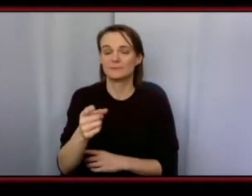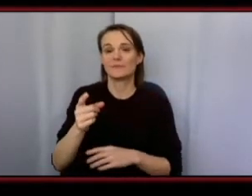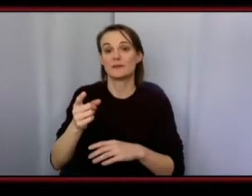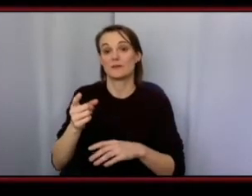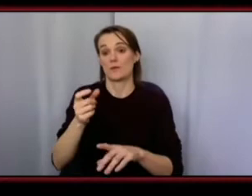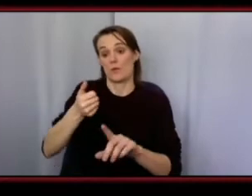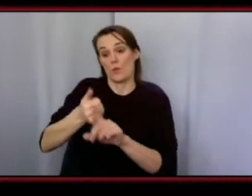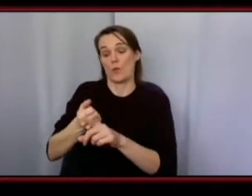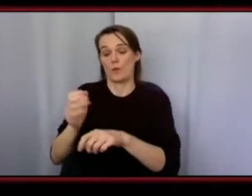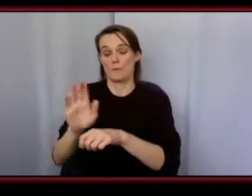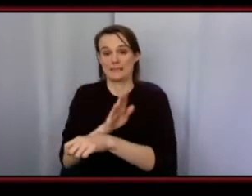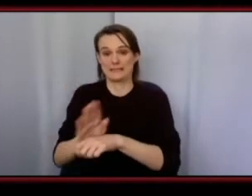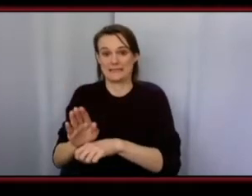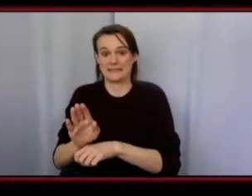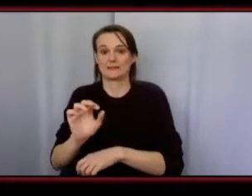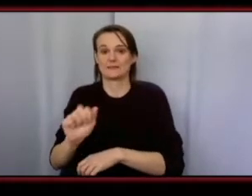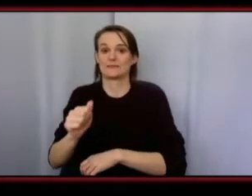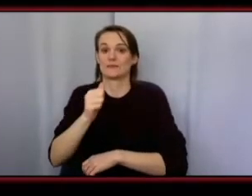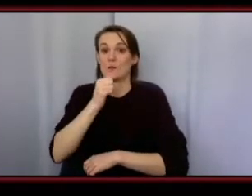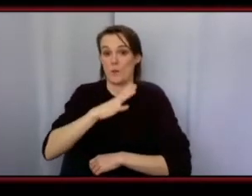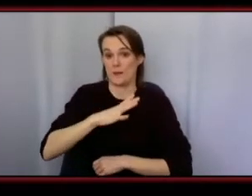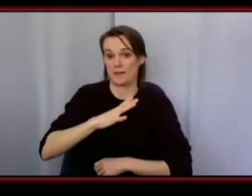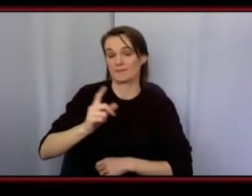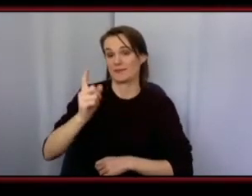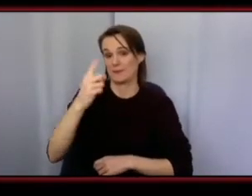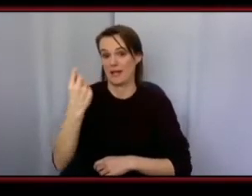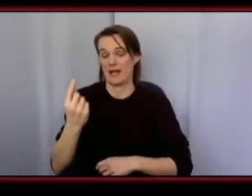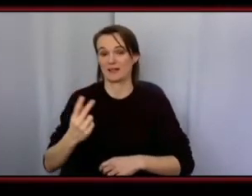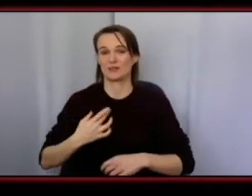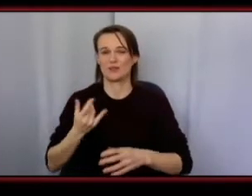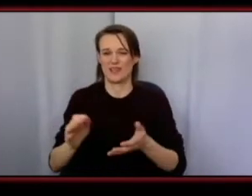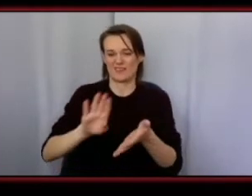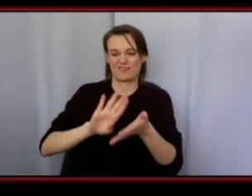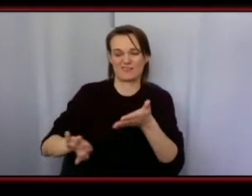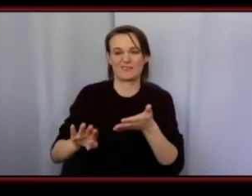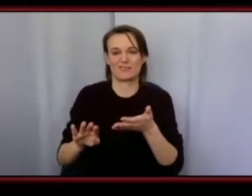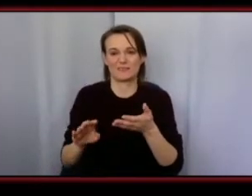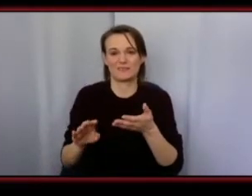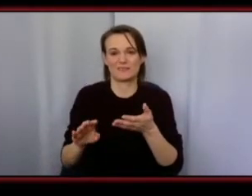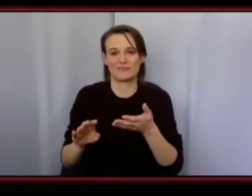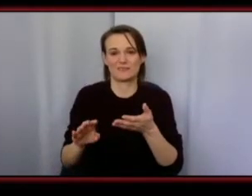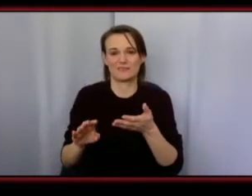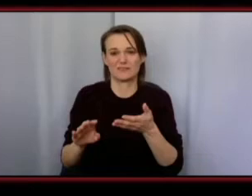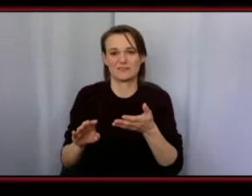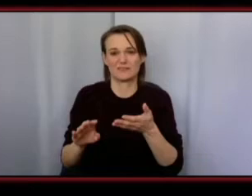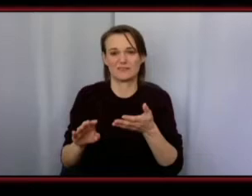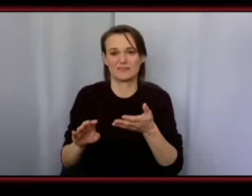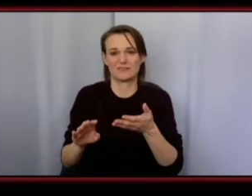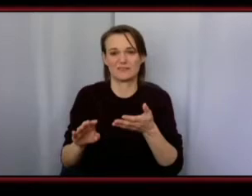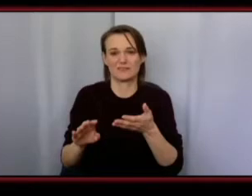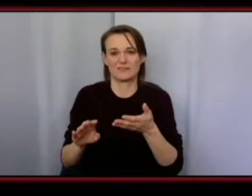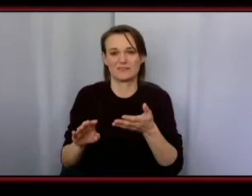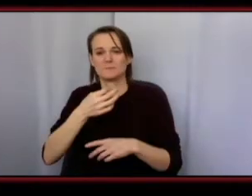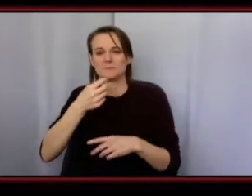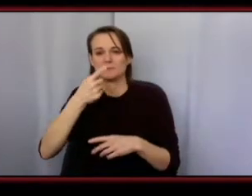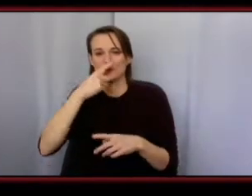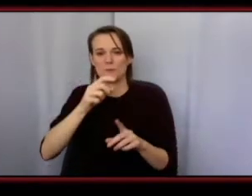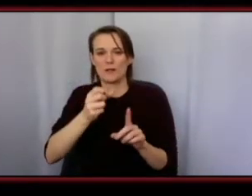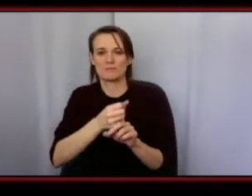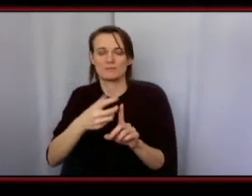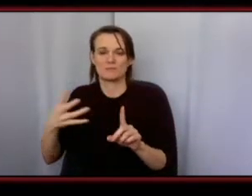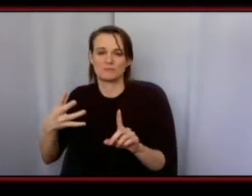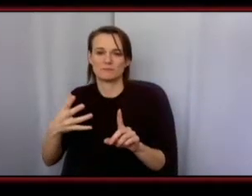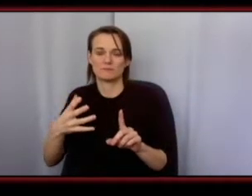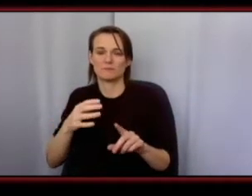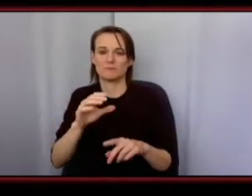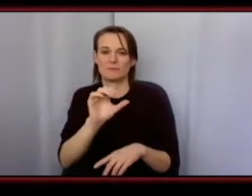color of your skin but also as your gender too what are some of the hurdles that you have faced particularly in the sexism and racism within your own